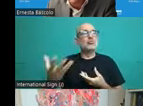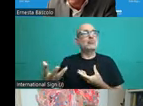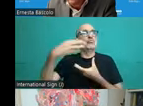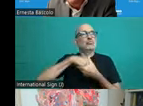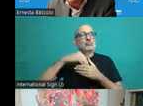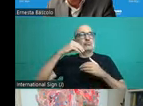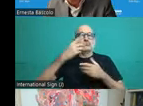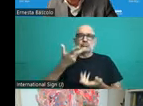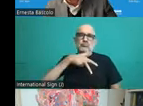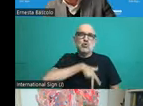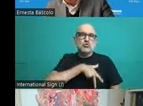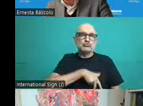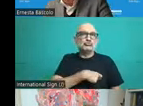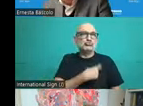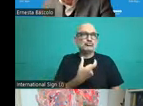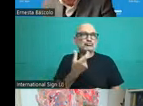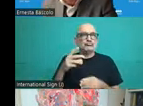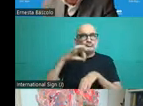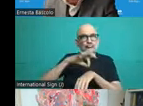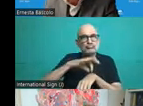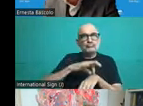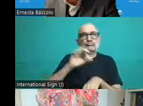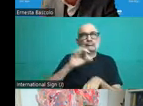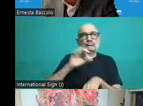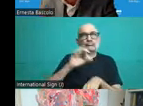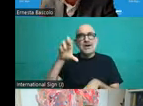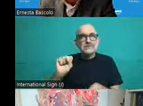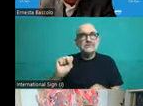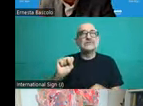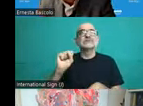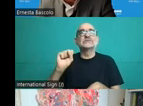EPSs in Colombia and the mutual